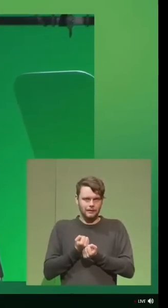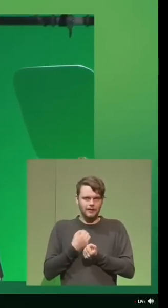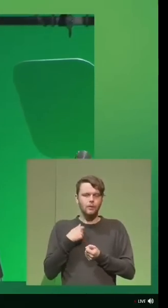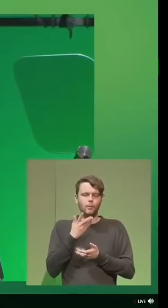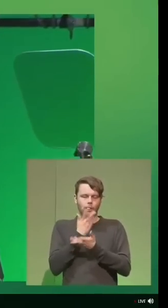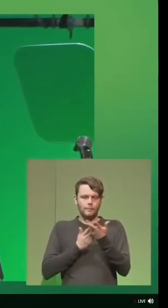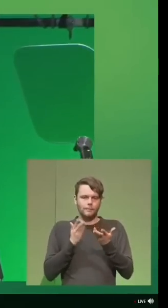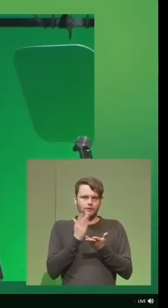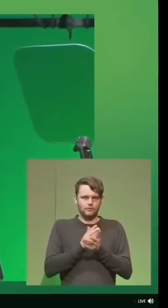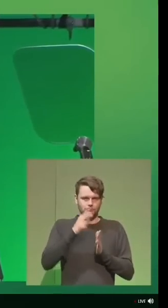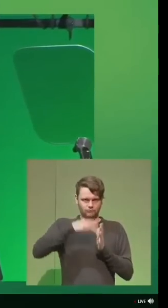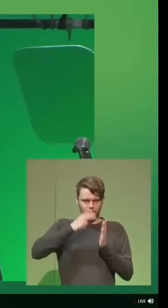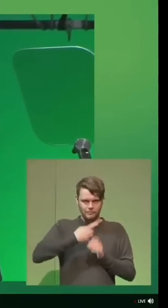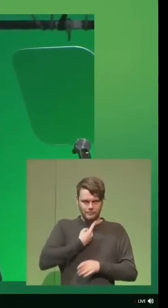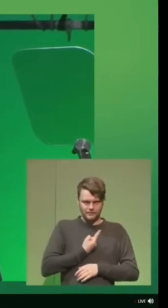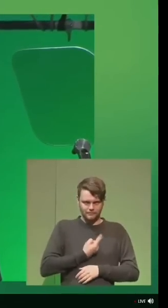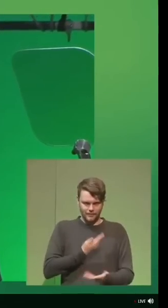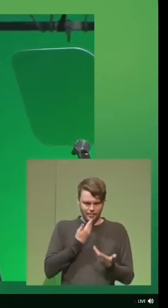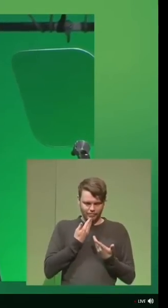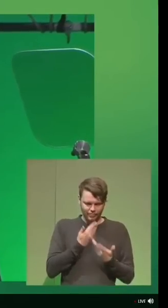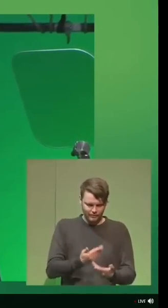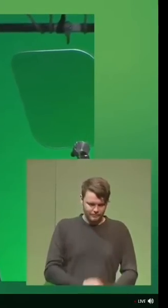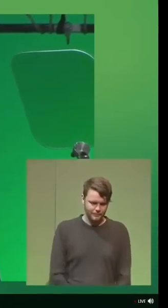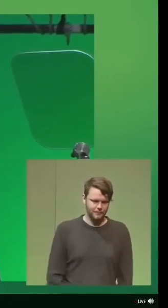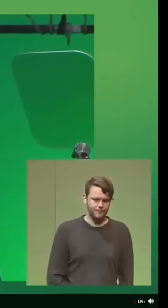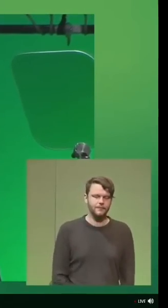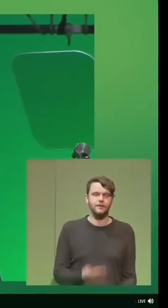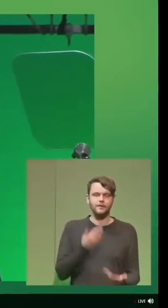I will make sure that I read it myself. Thank you. Thank you. Thank you.